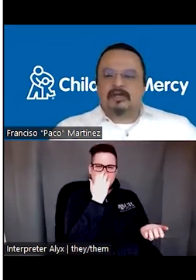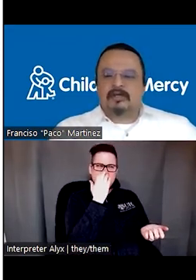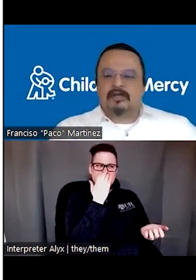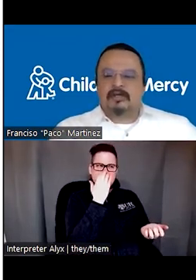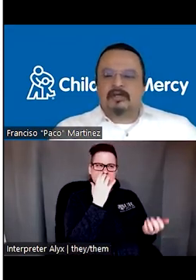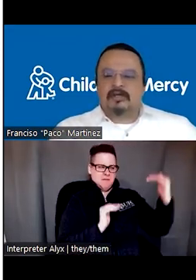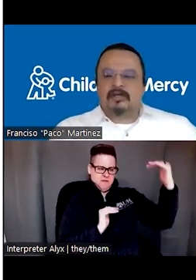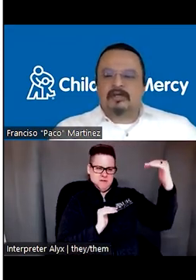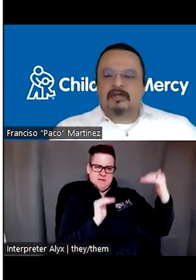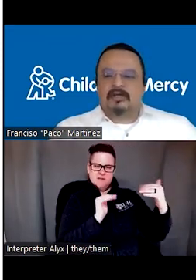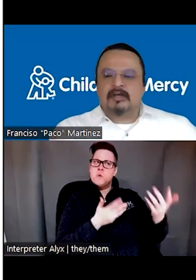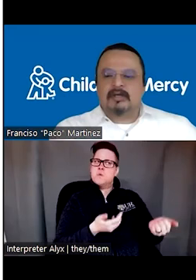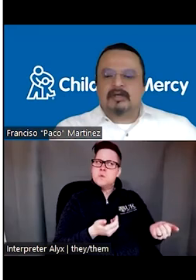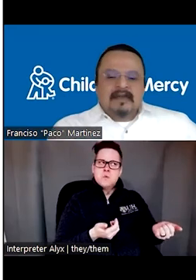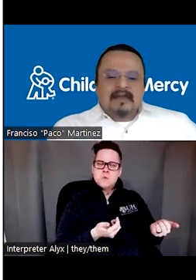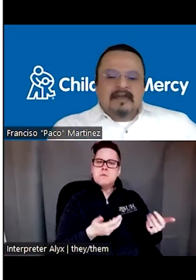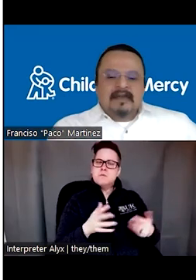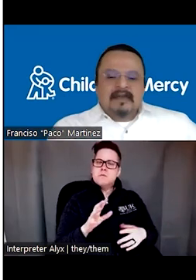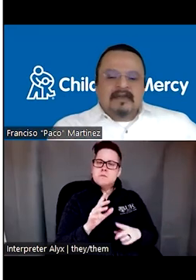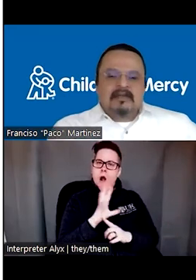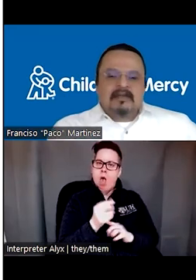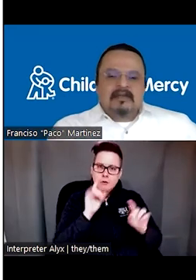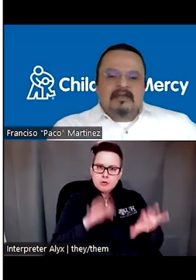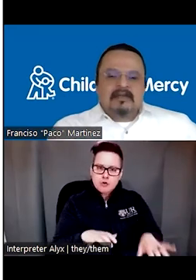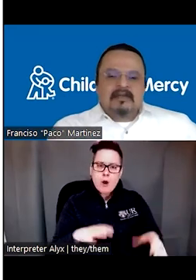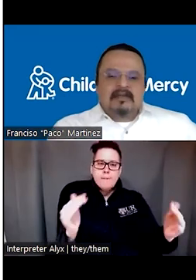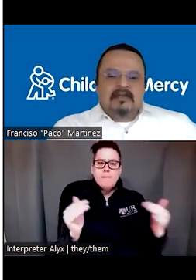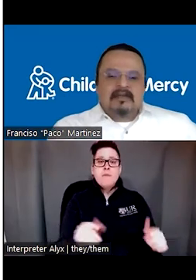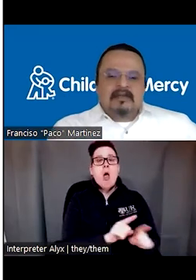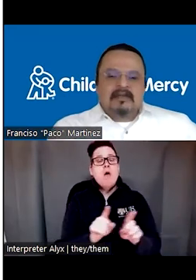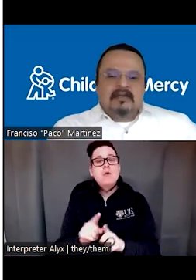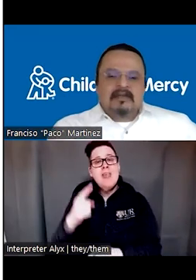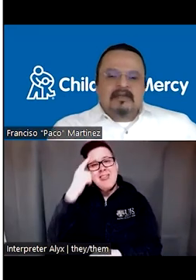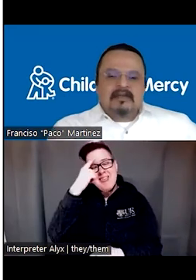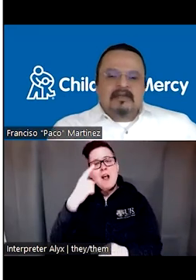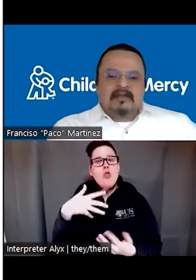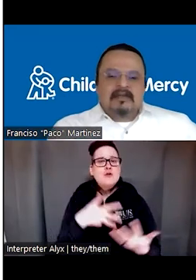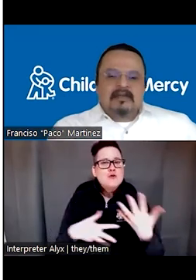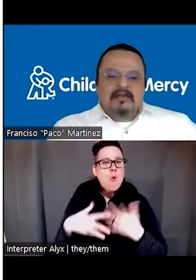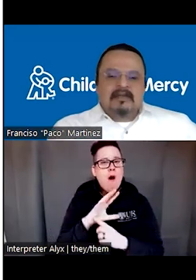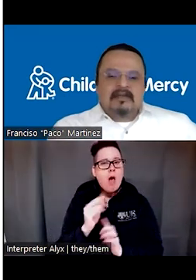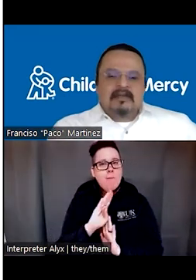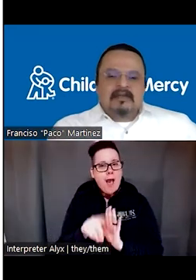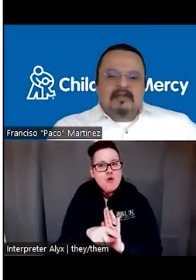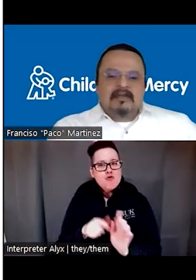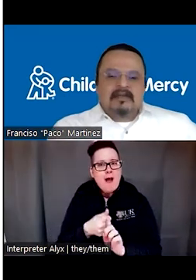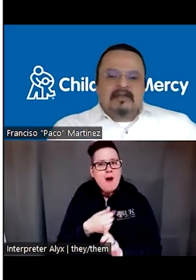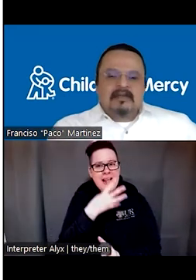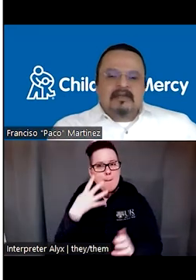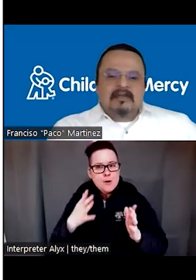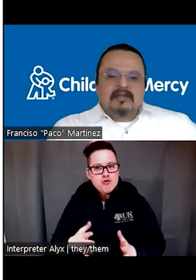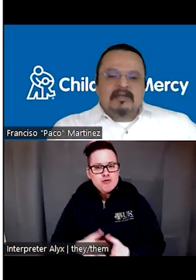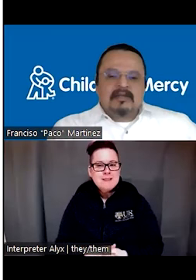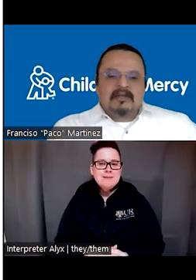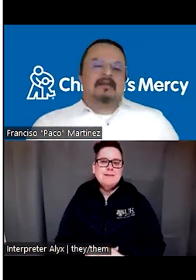culture shock. Then the next thing that we need to consider is also the social cultural background of immigrants, because